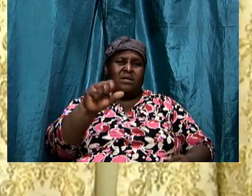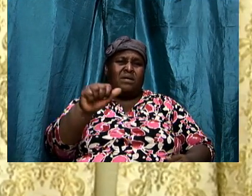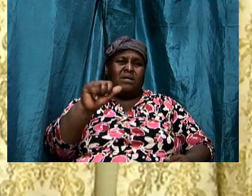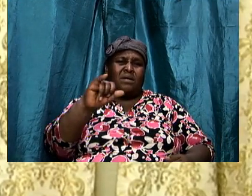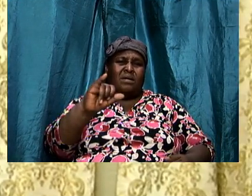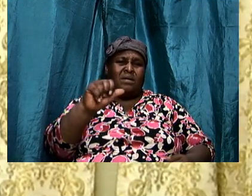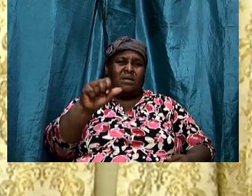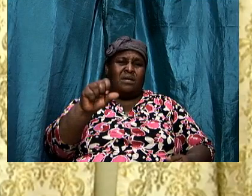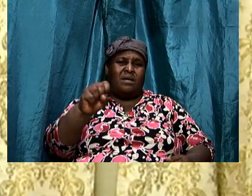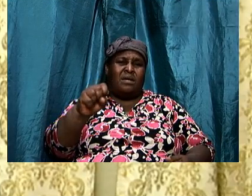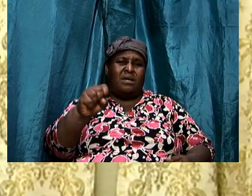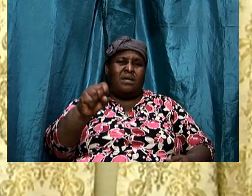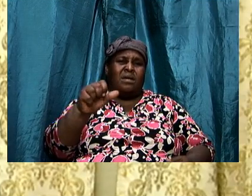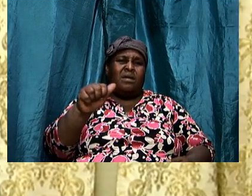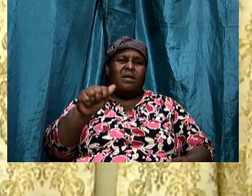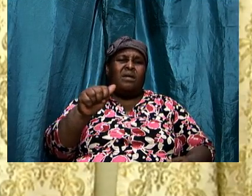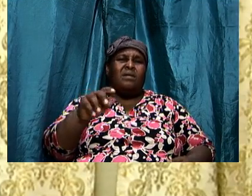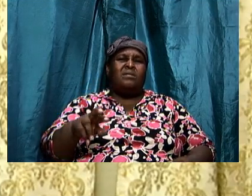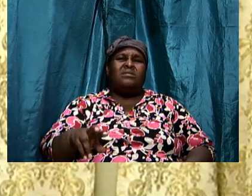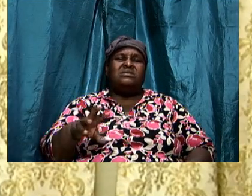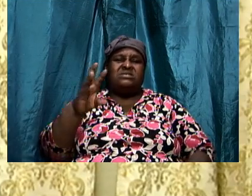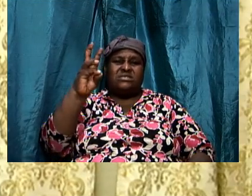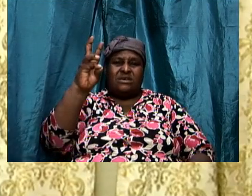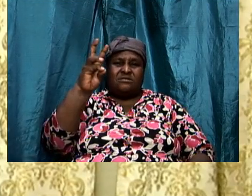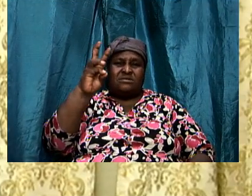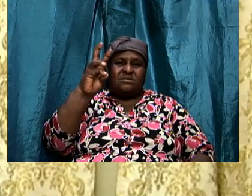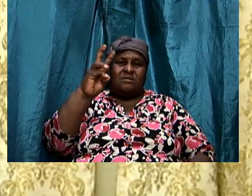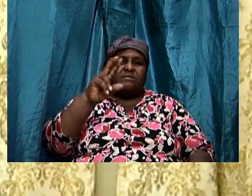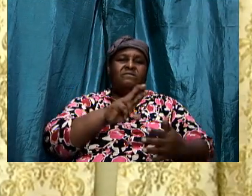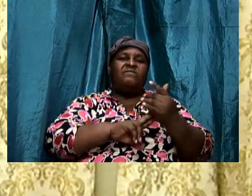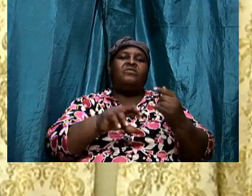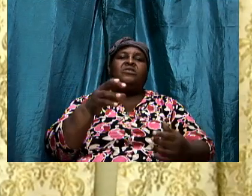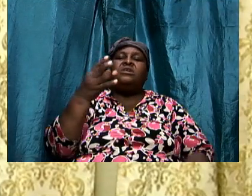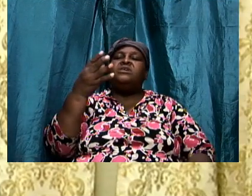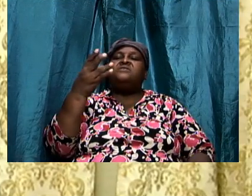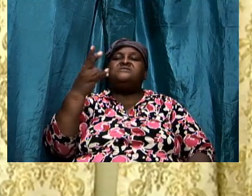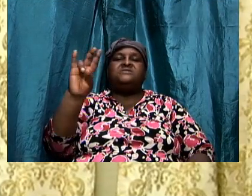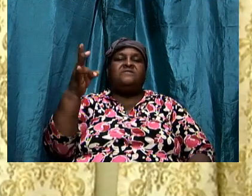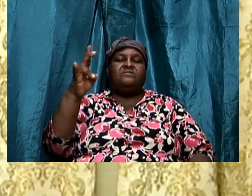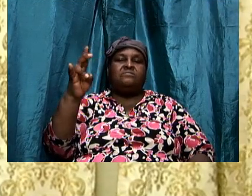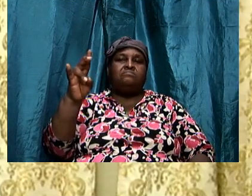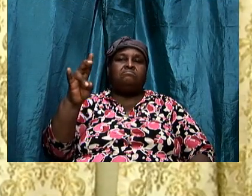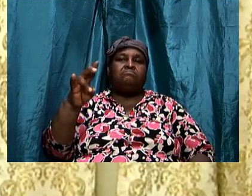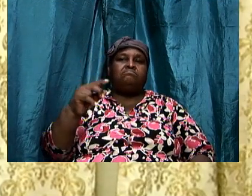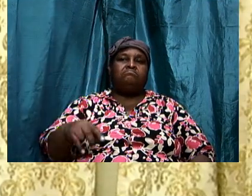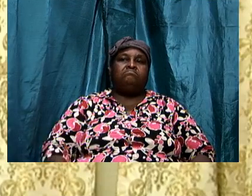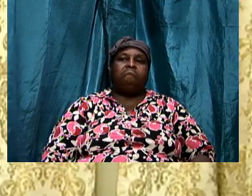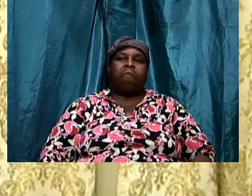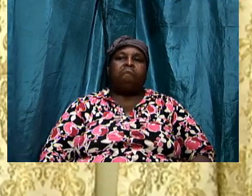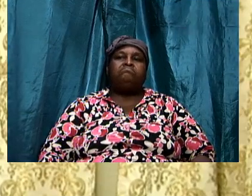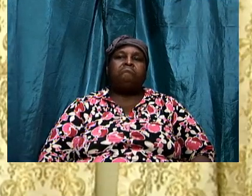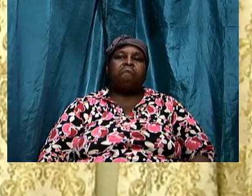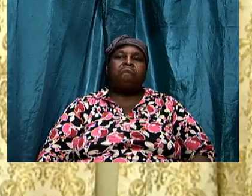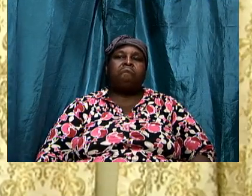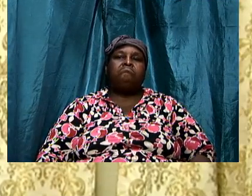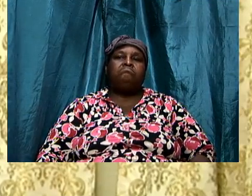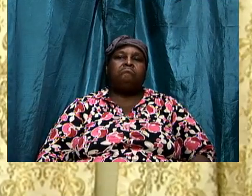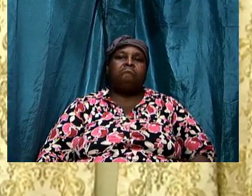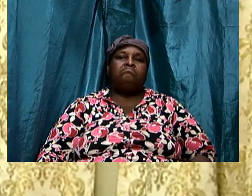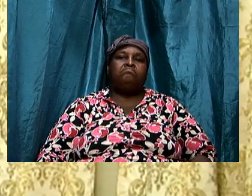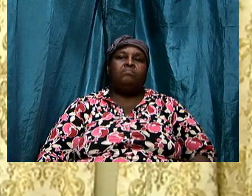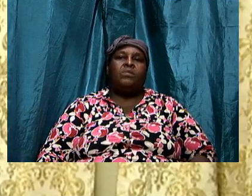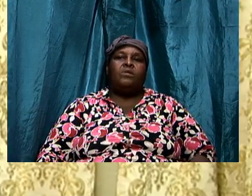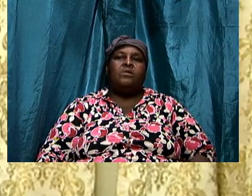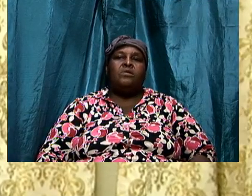for us to bring up that scripture that's a good one i want us to look at ephesians chapter number 6 and verse 17